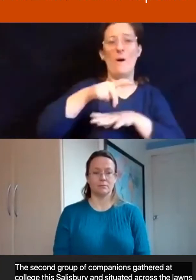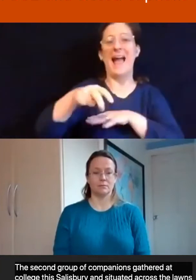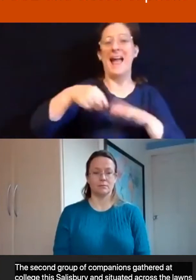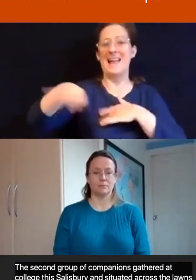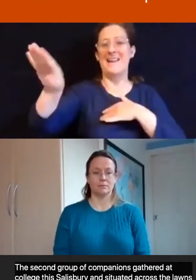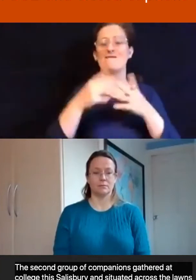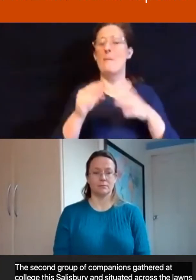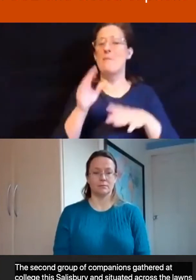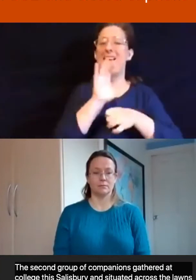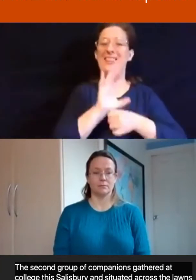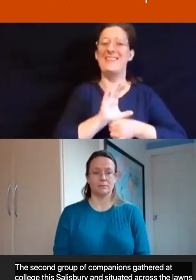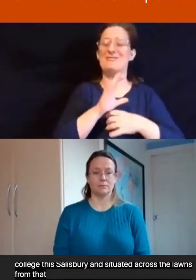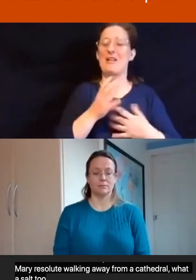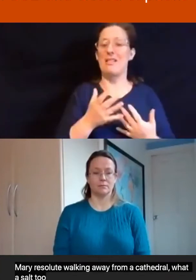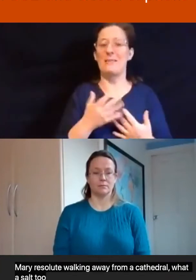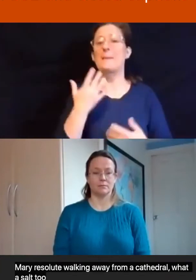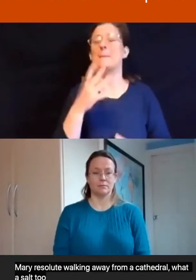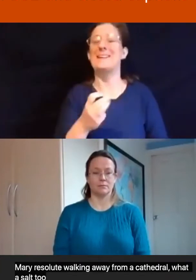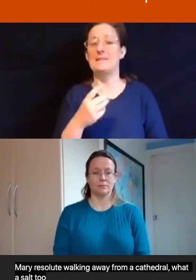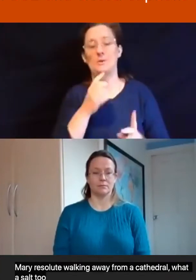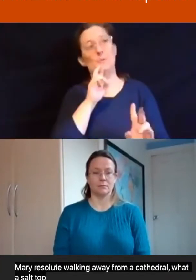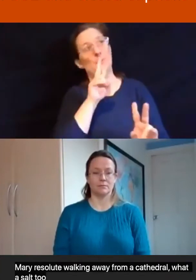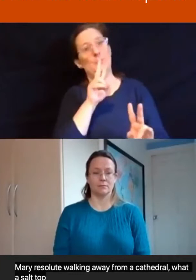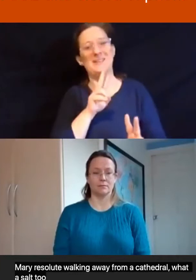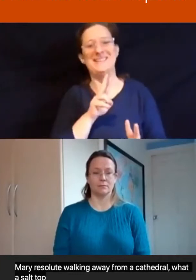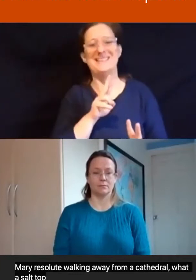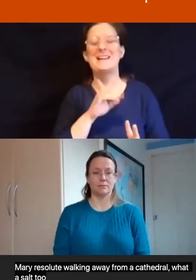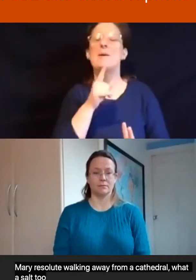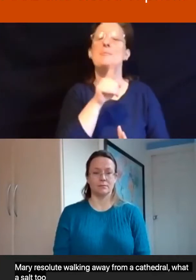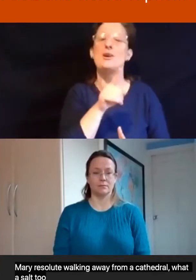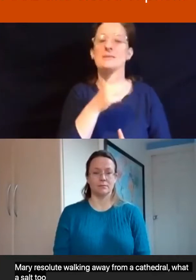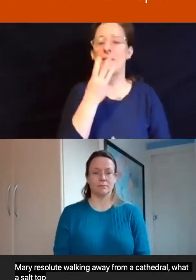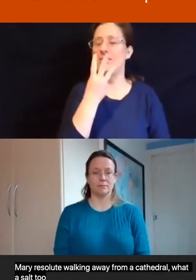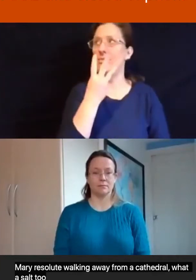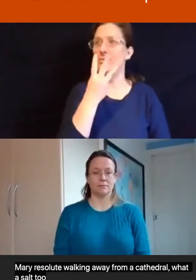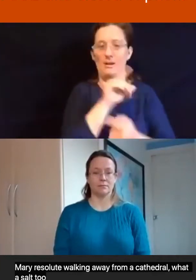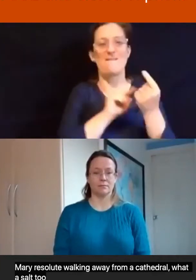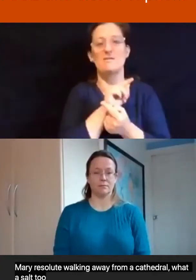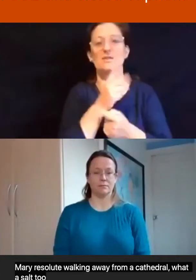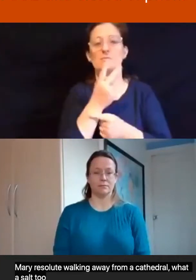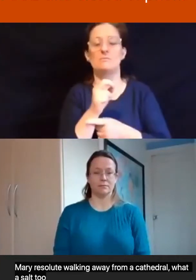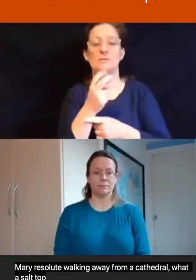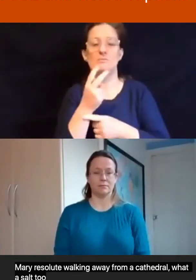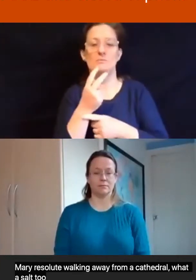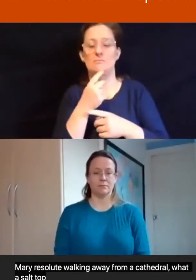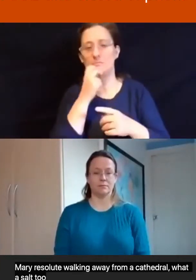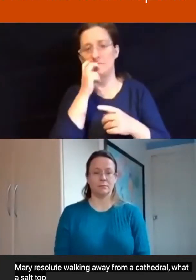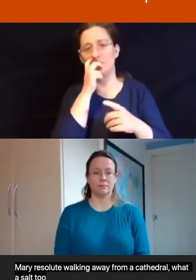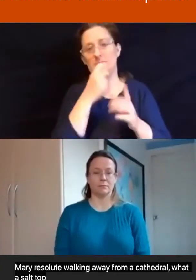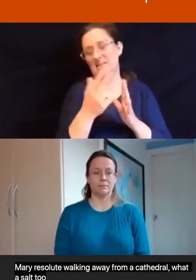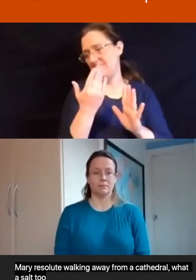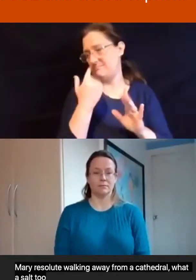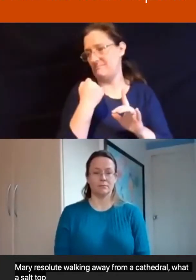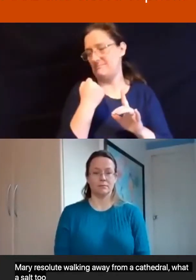Well, we've had three weekend conferences there for between 20 and 25 at a time. I think they'd just refurnished